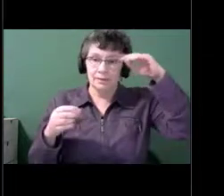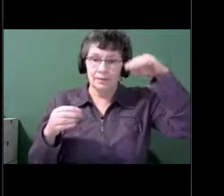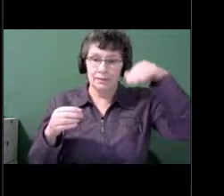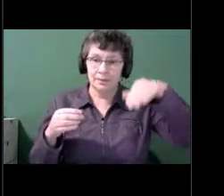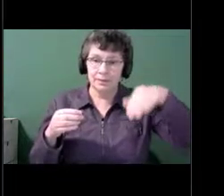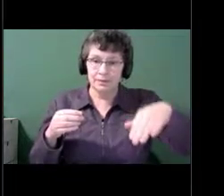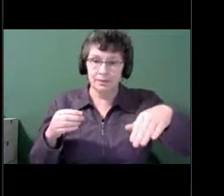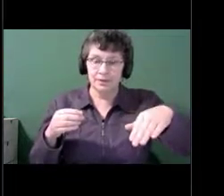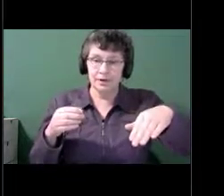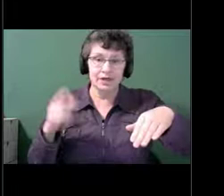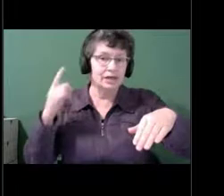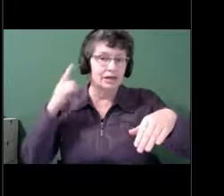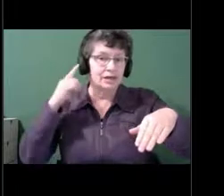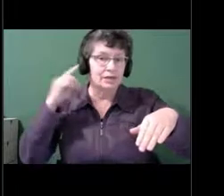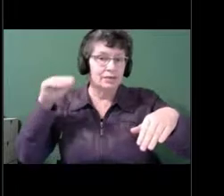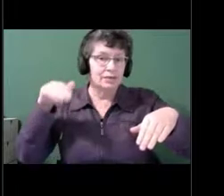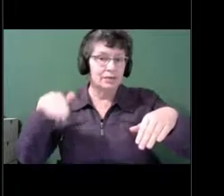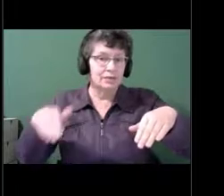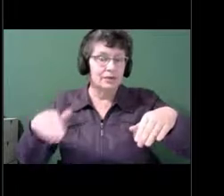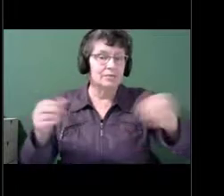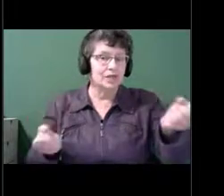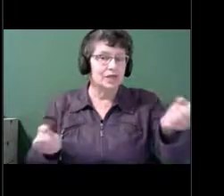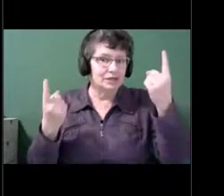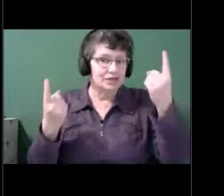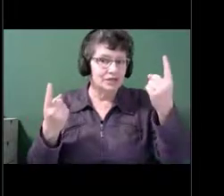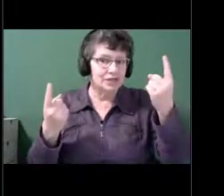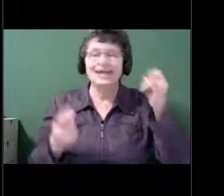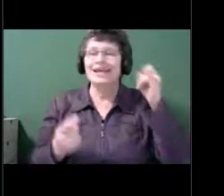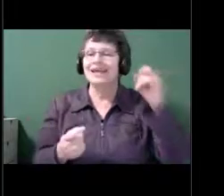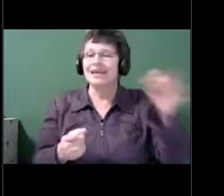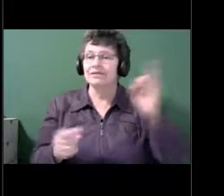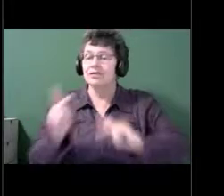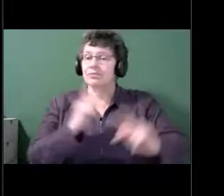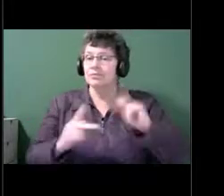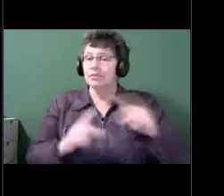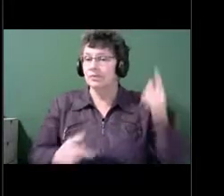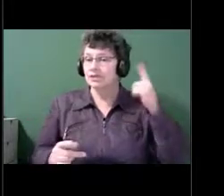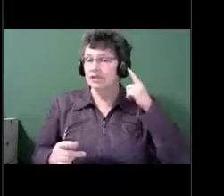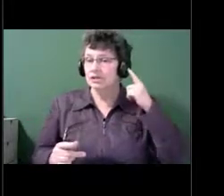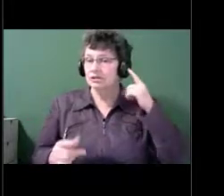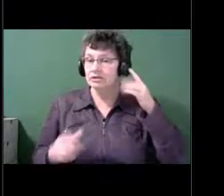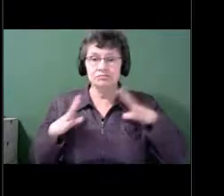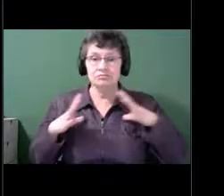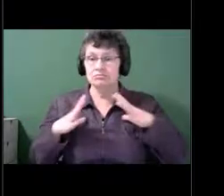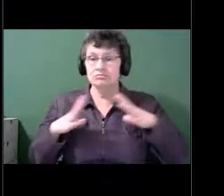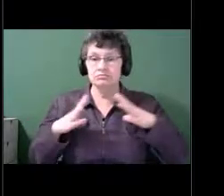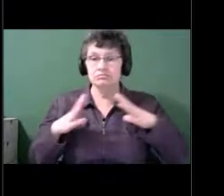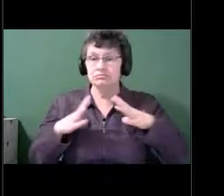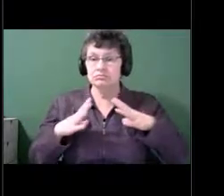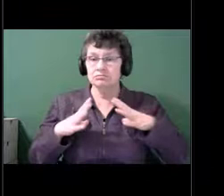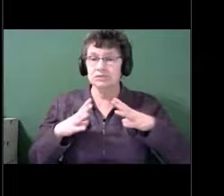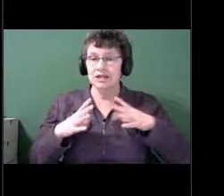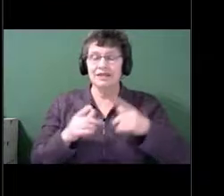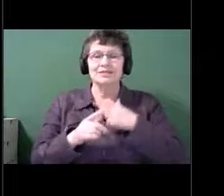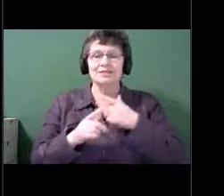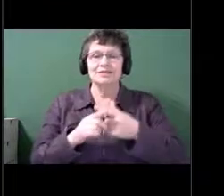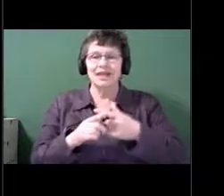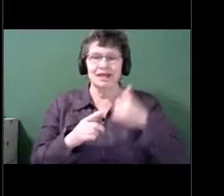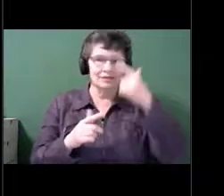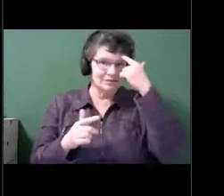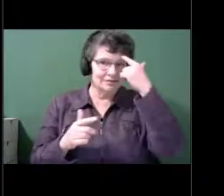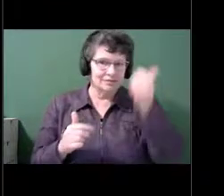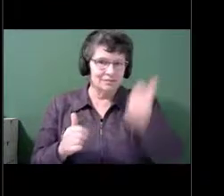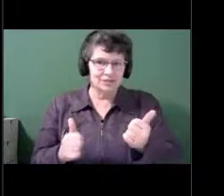So this is what I said that, you know, the hearing loss comes first, but then the decline into dementia